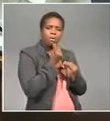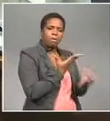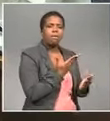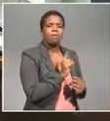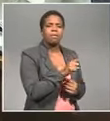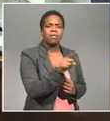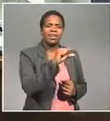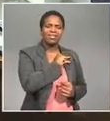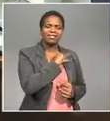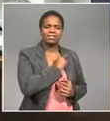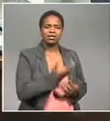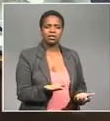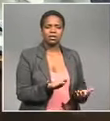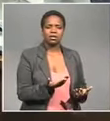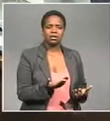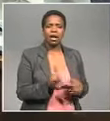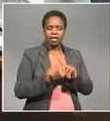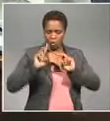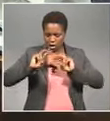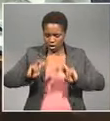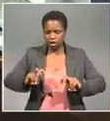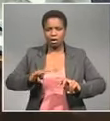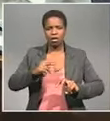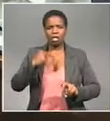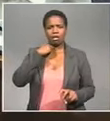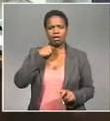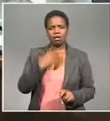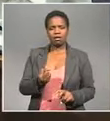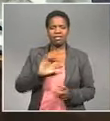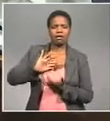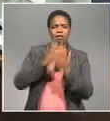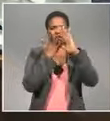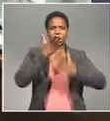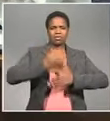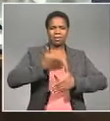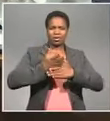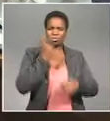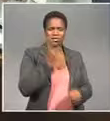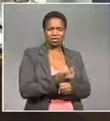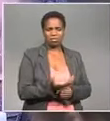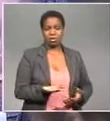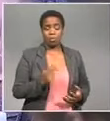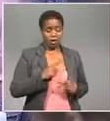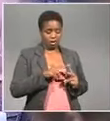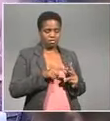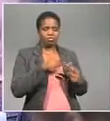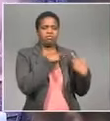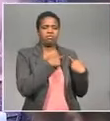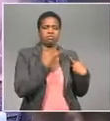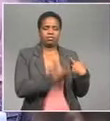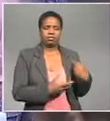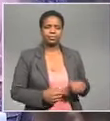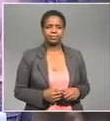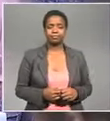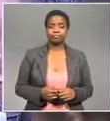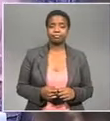accused people or trying to sabotage its work in various ways He's told the